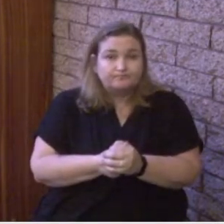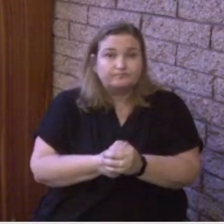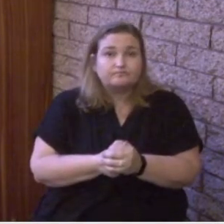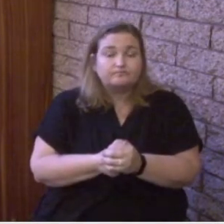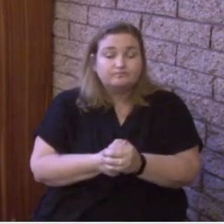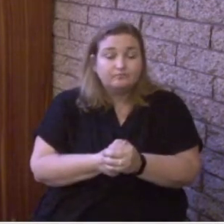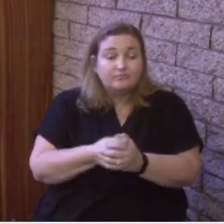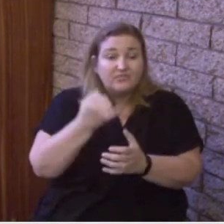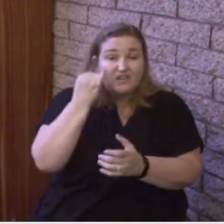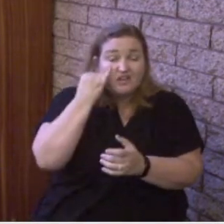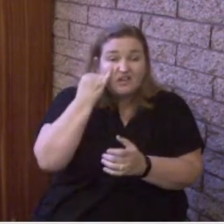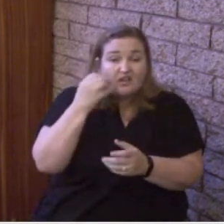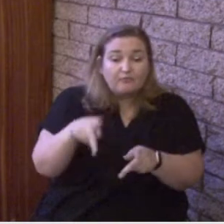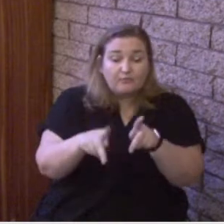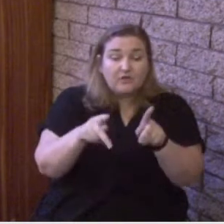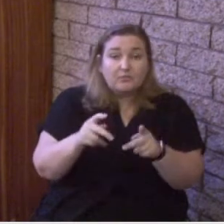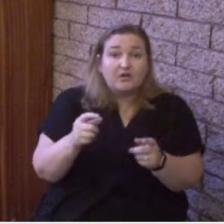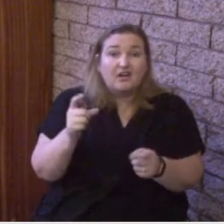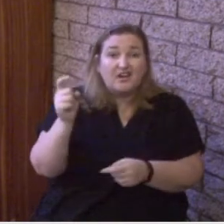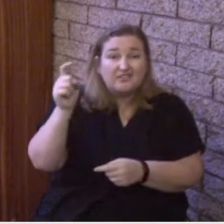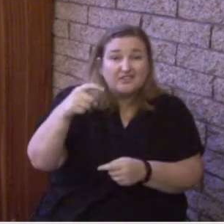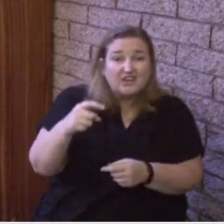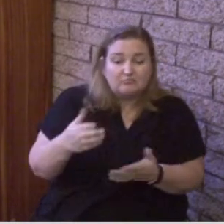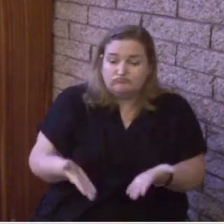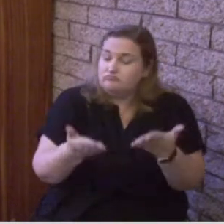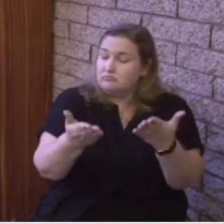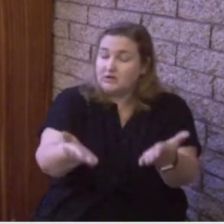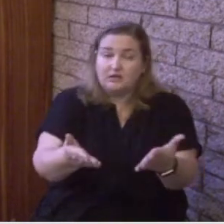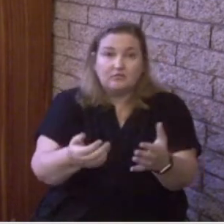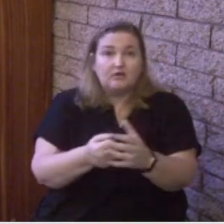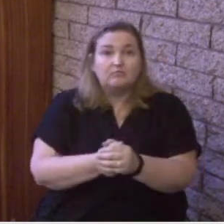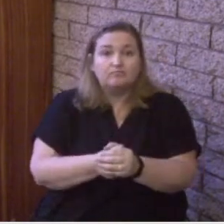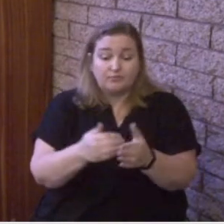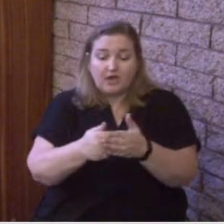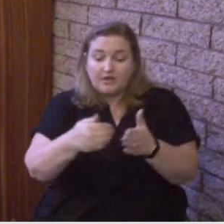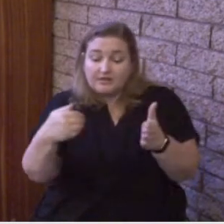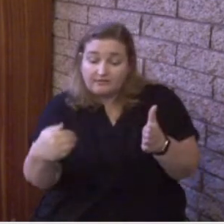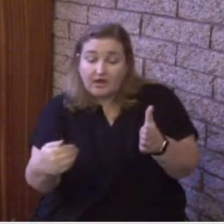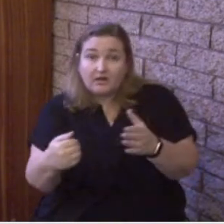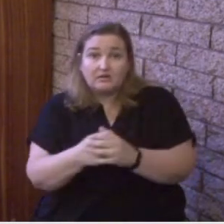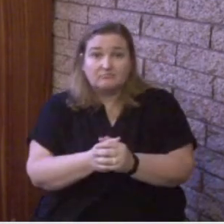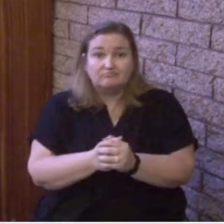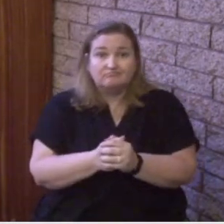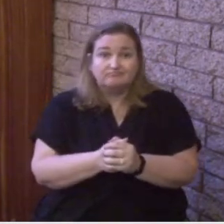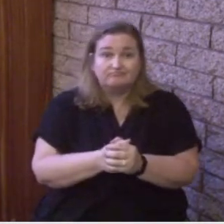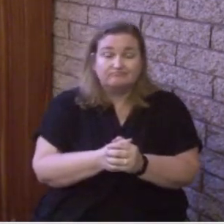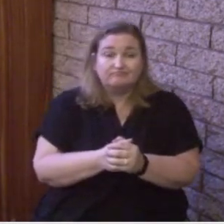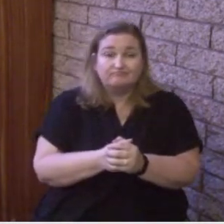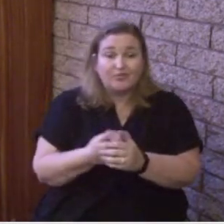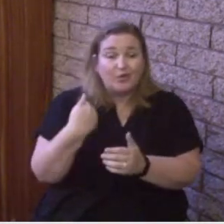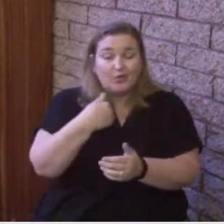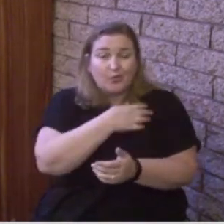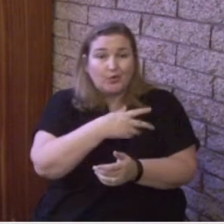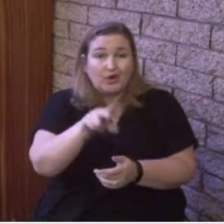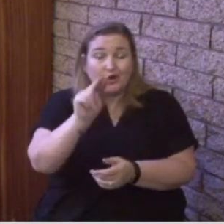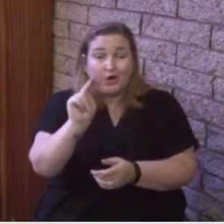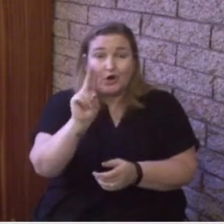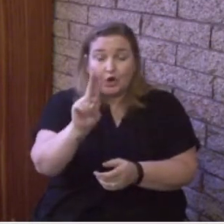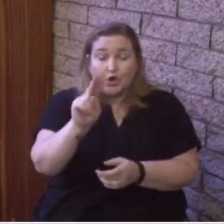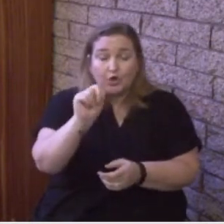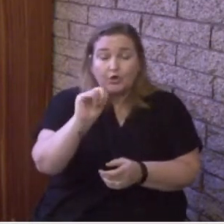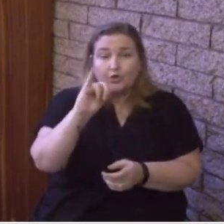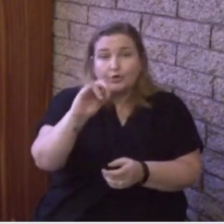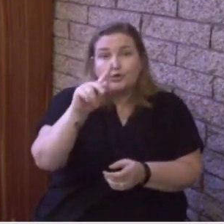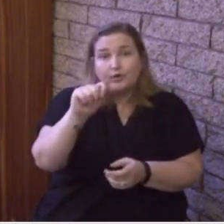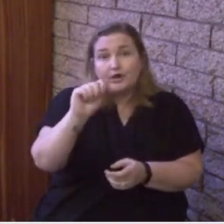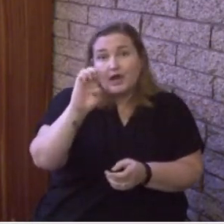need. Just as it was then, so it is today. We are united in purpose.